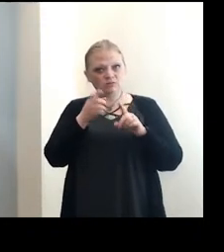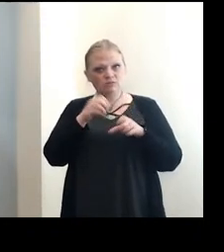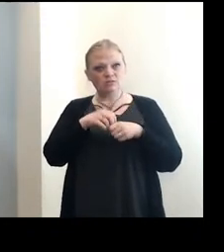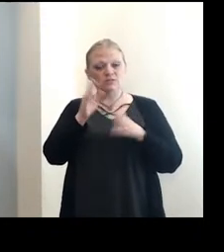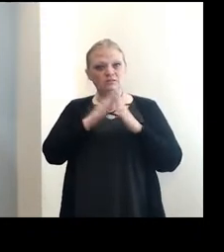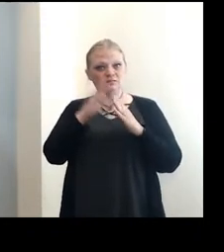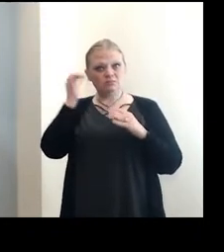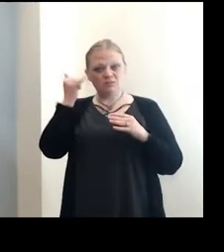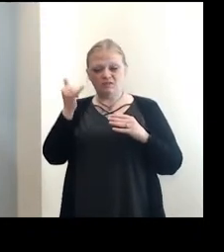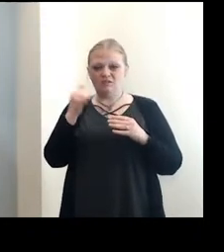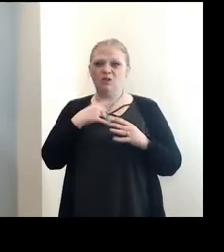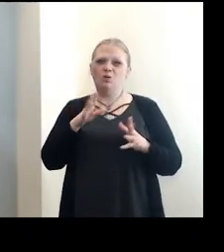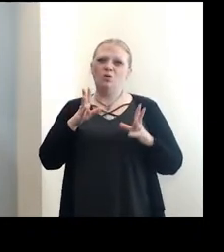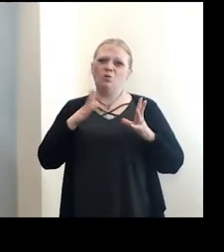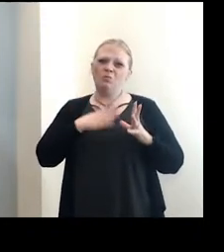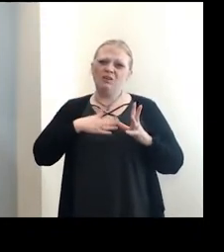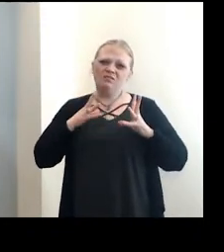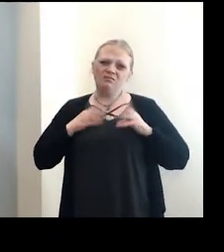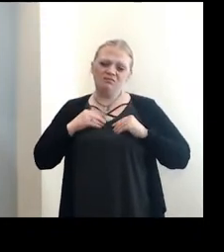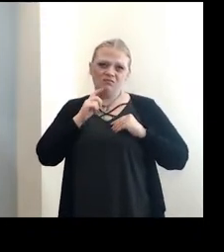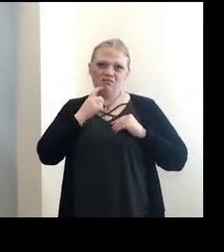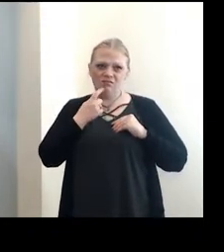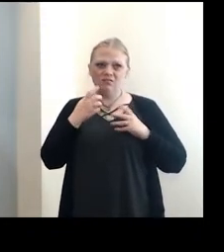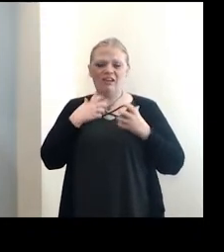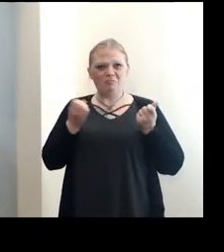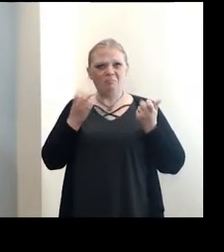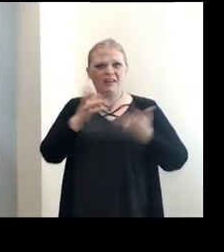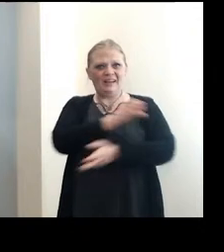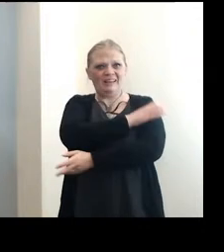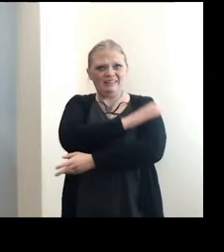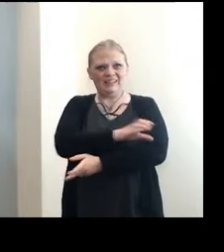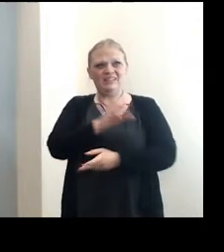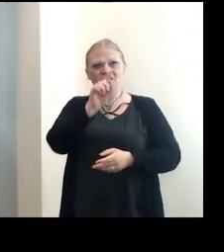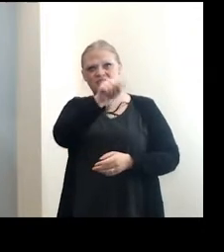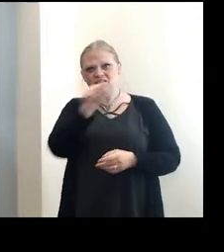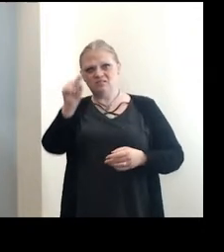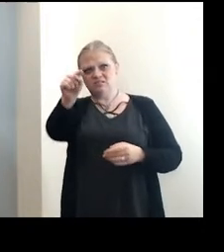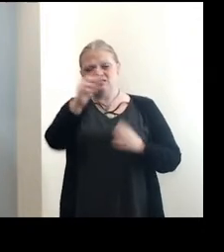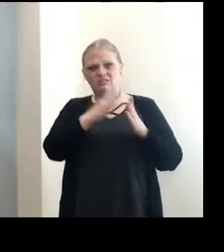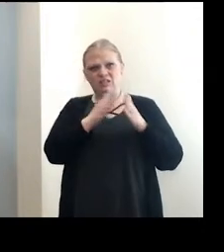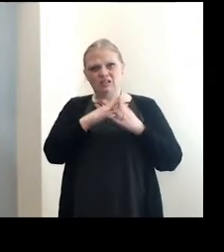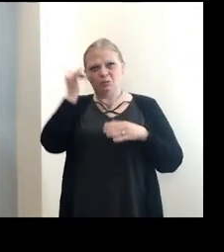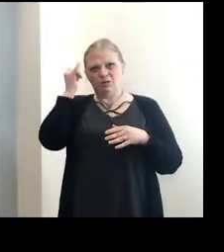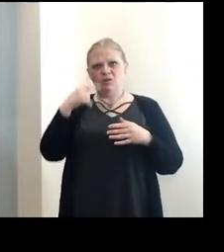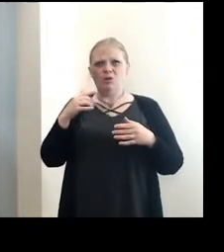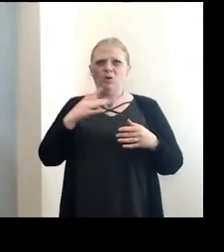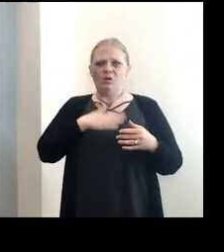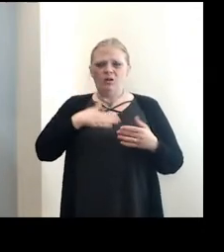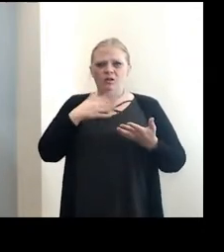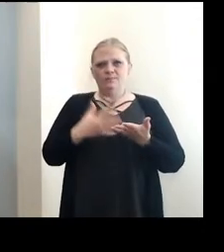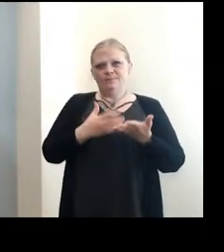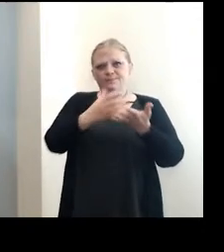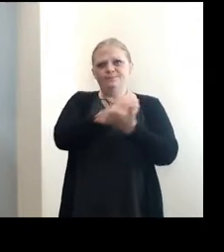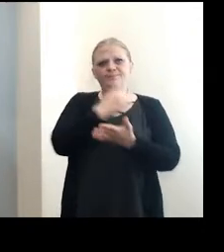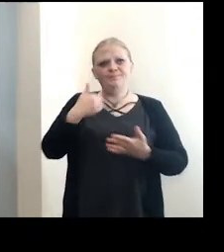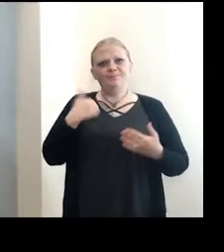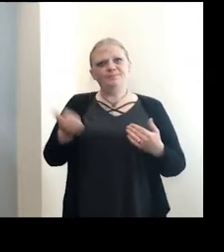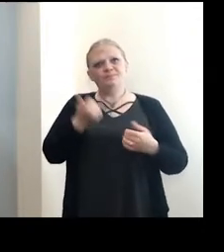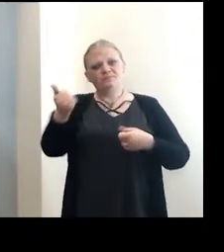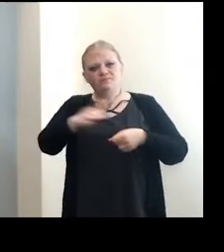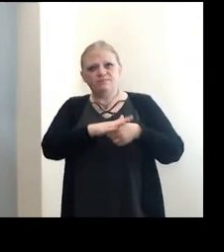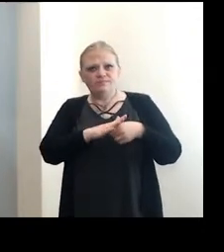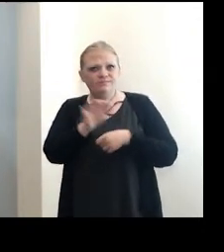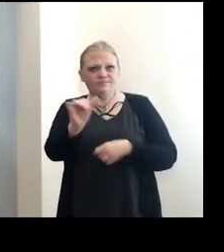lot of vaccine clinics that are going on in the city of Buffalo through the month of May. Please take advantage of them. There are other locations that get vaccinated as well.